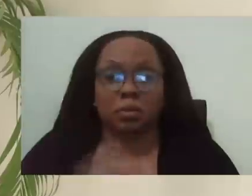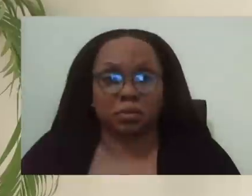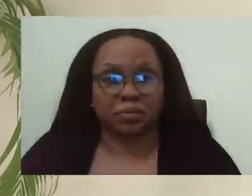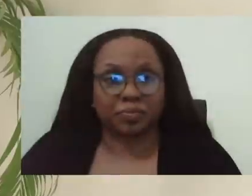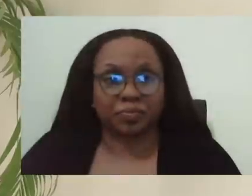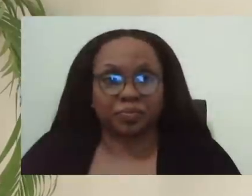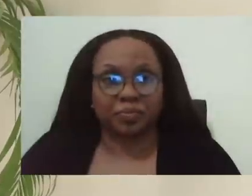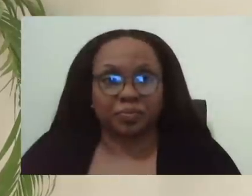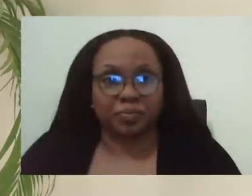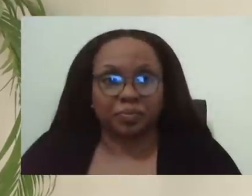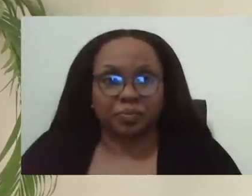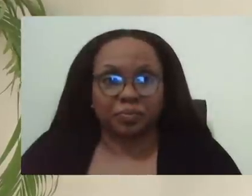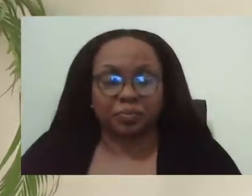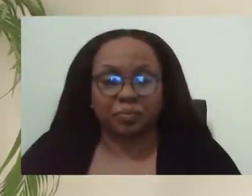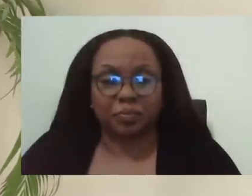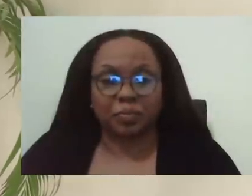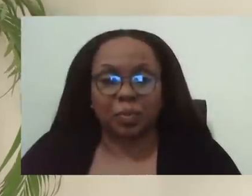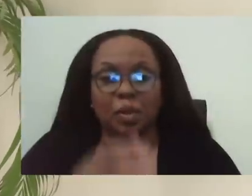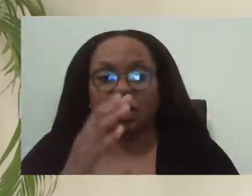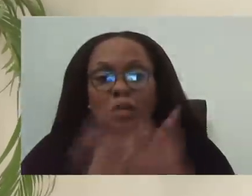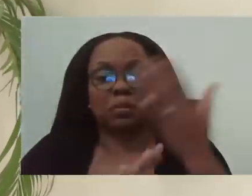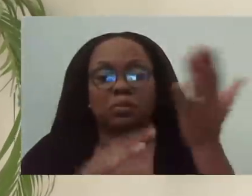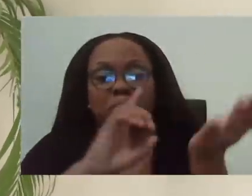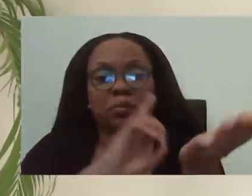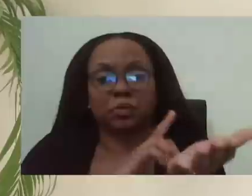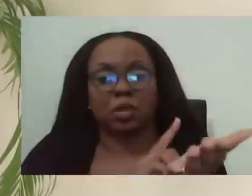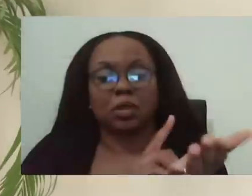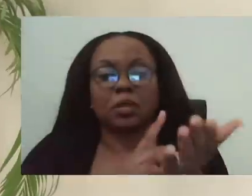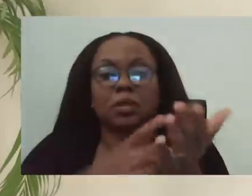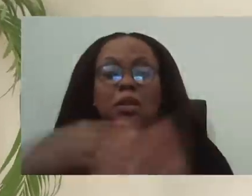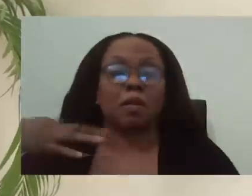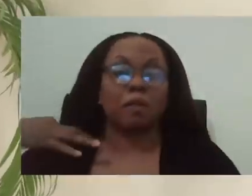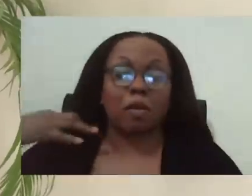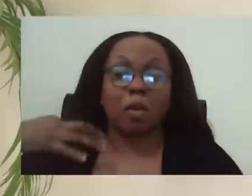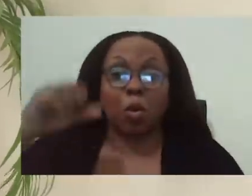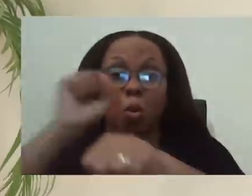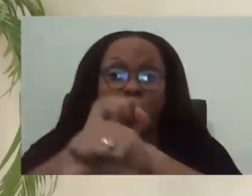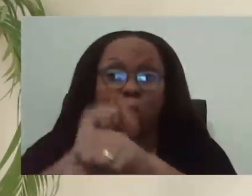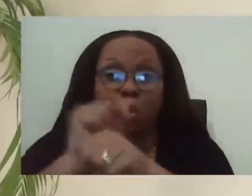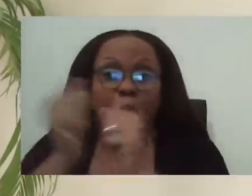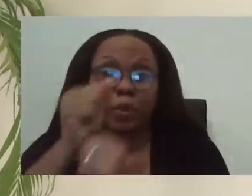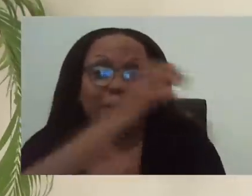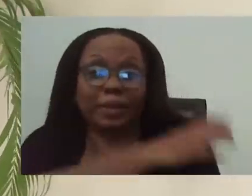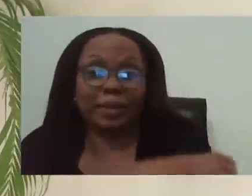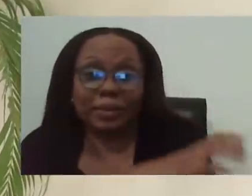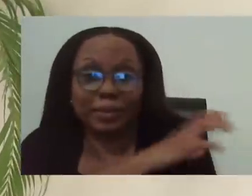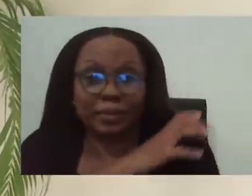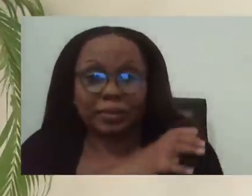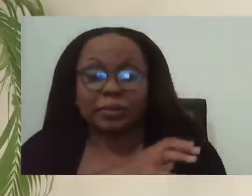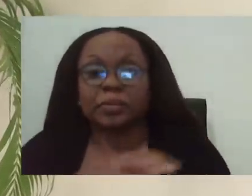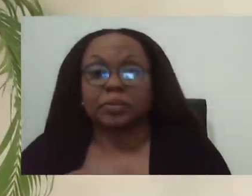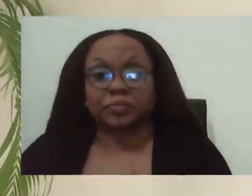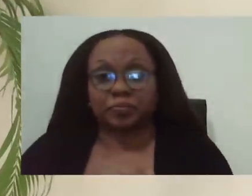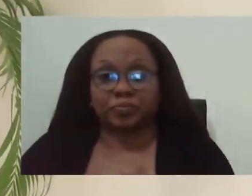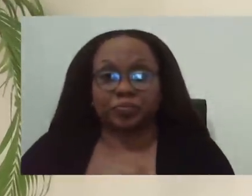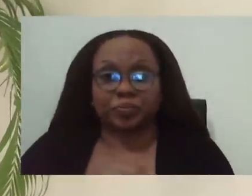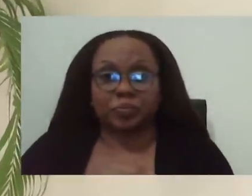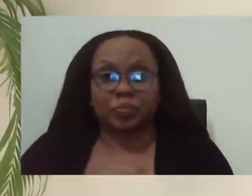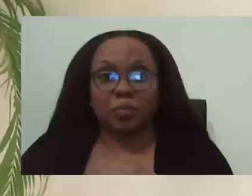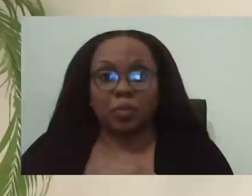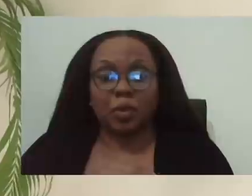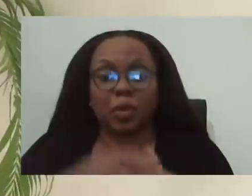um, to work within the clinics at the hospital, um, coming out of private practice to make sure that we minimize